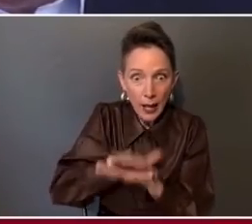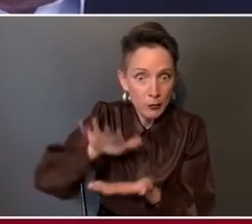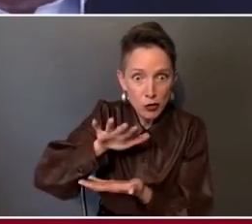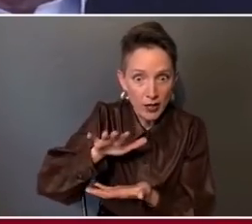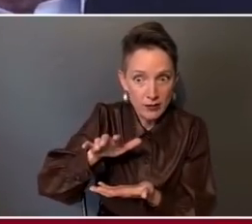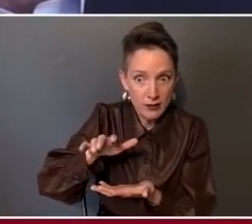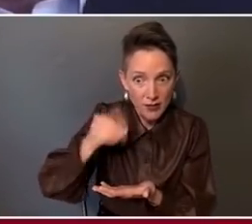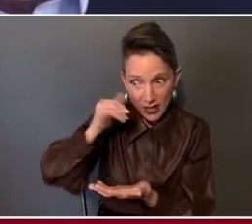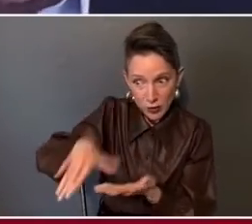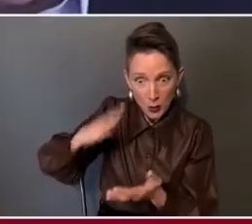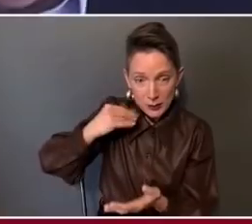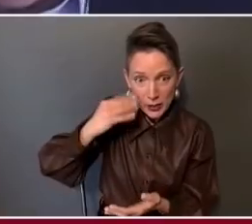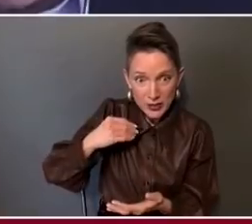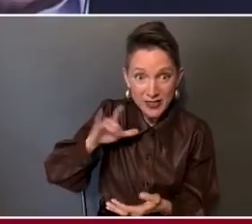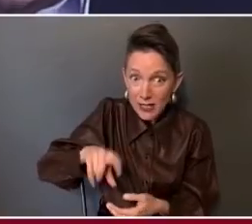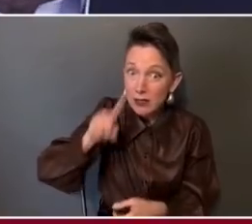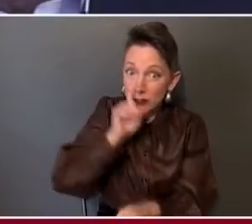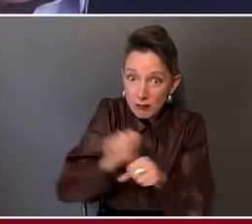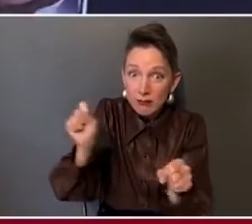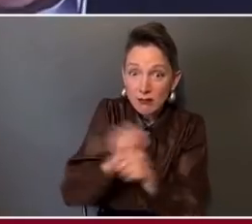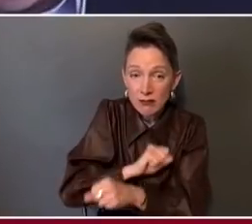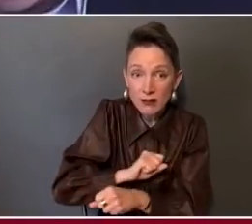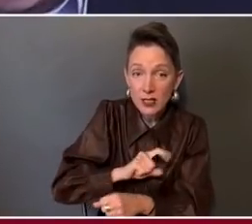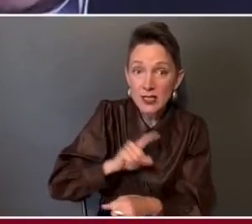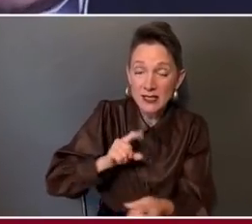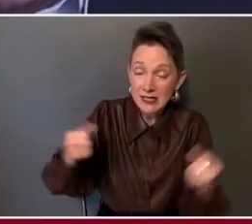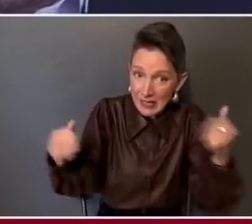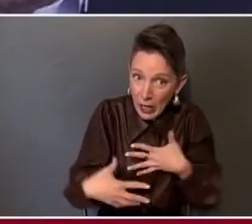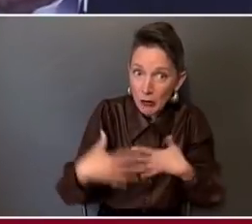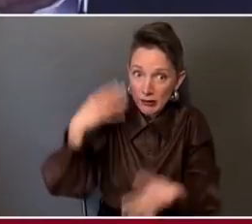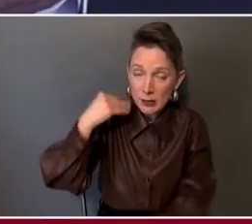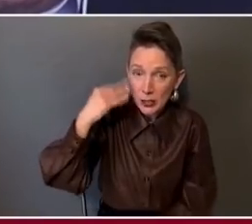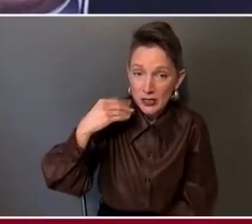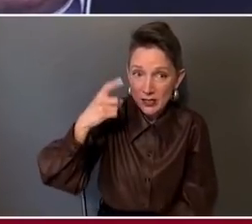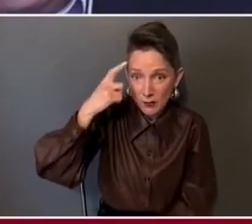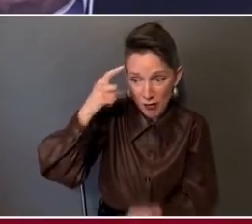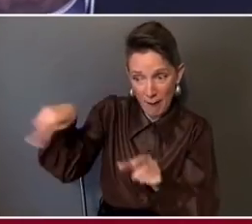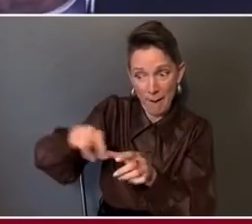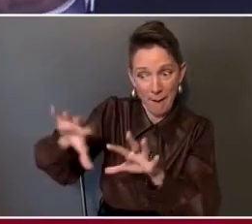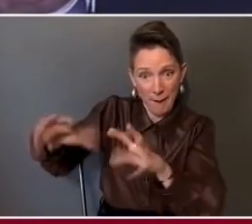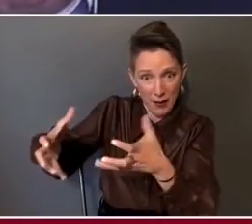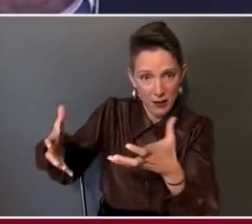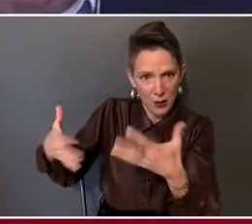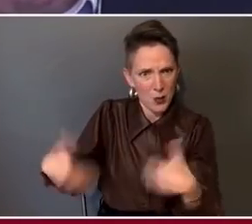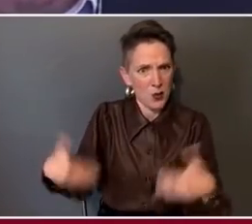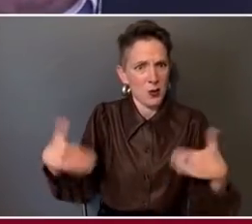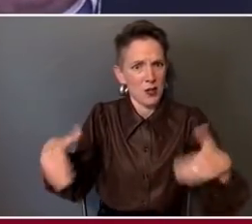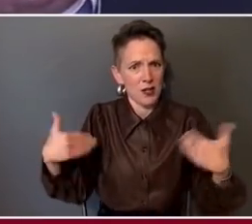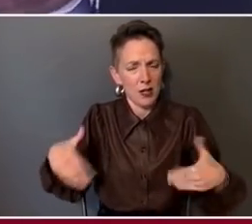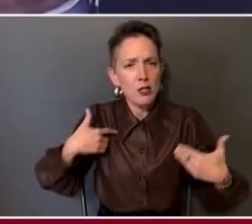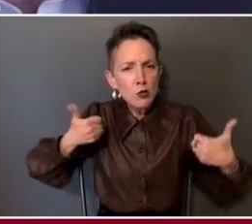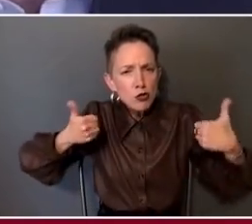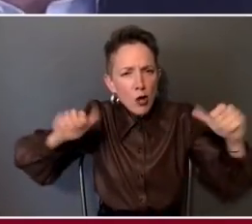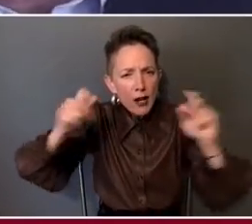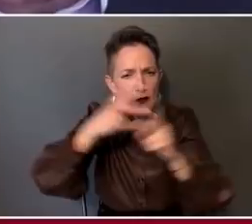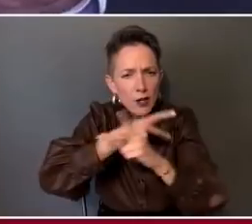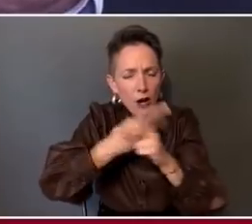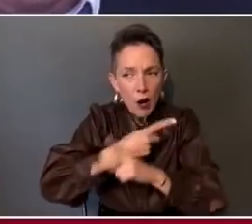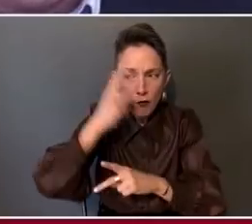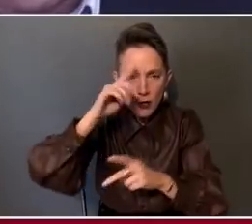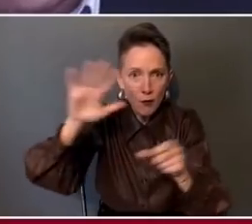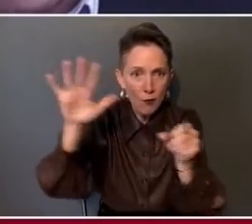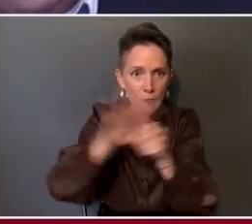people. That's real. That's scary. And I think that what we're trying to do is figure out for the whole entire